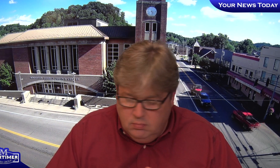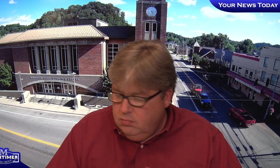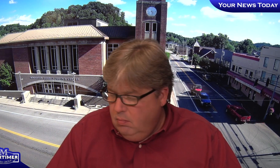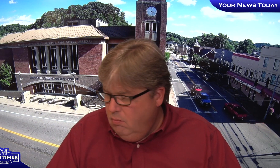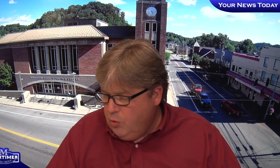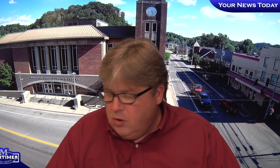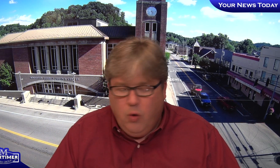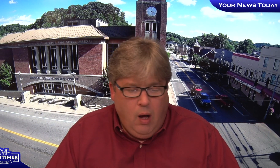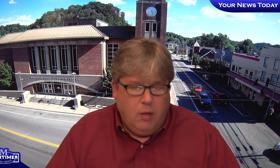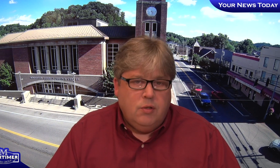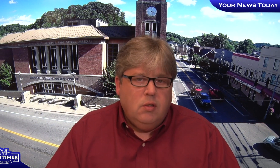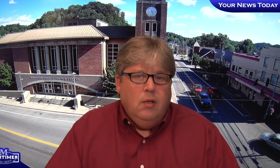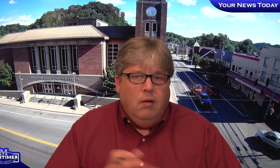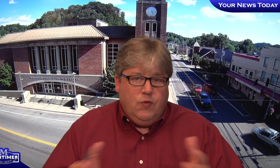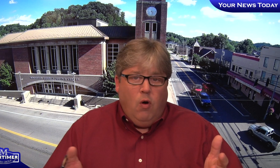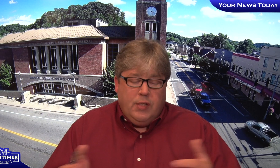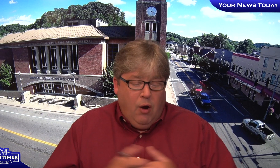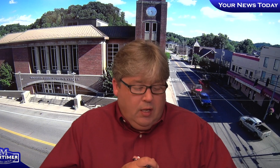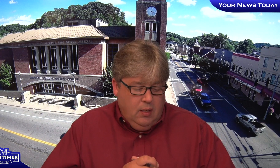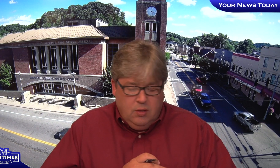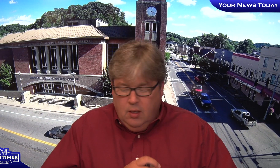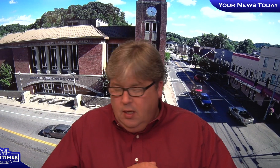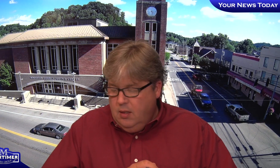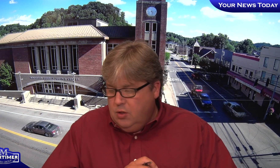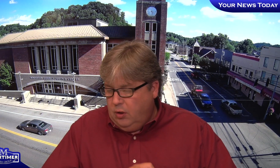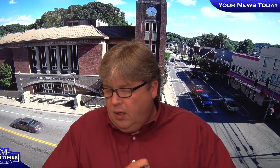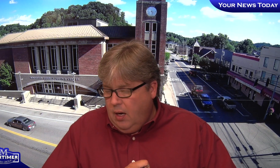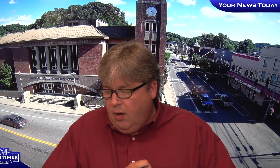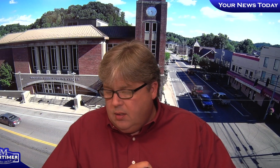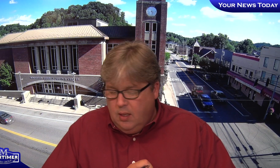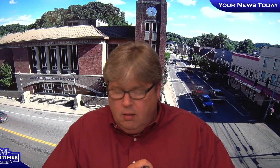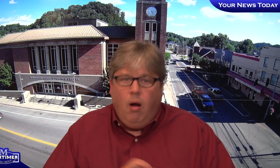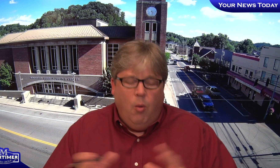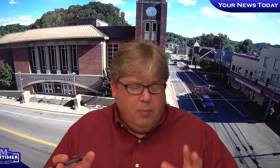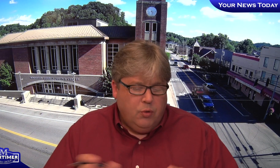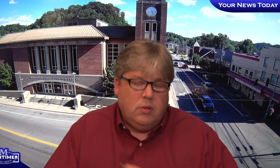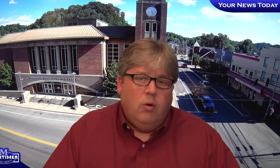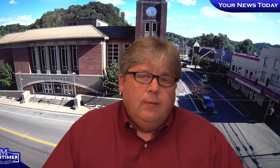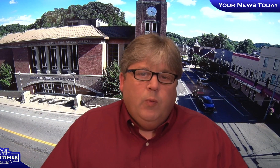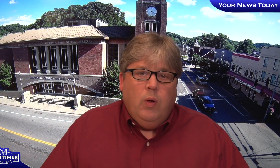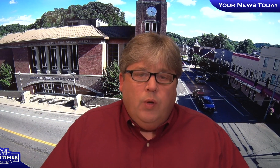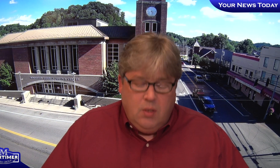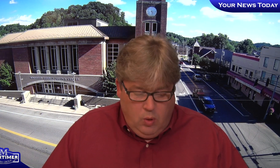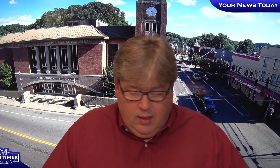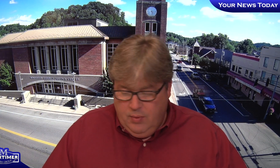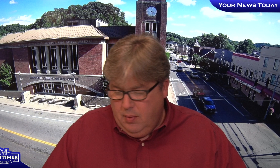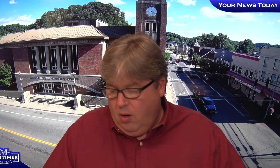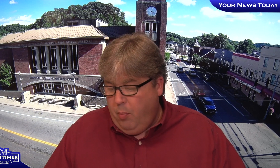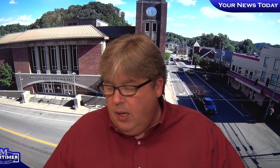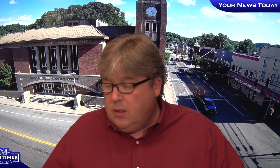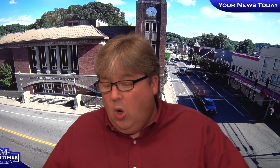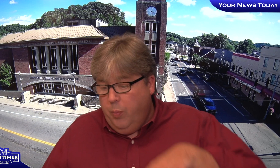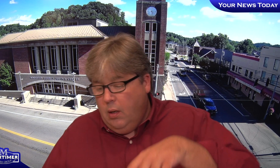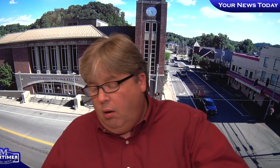most known colleges here as far as our kids in the Eastern Kentucky area attend. Not all, but most. So we wish them well and keep